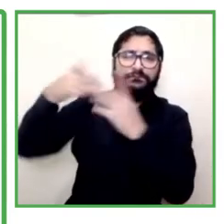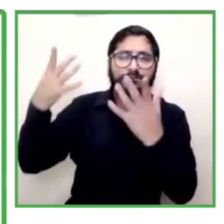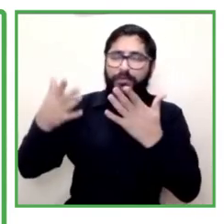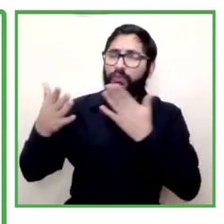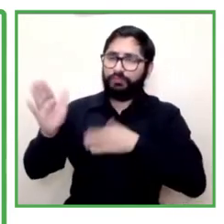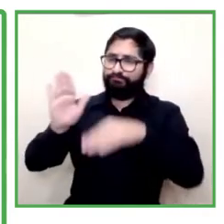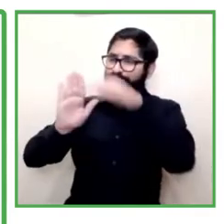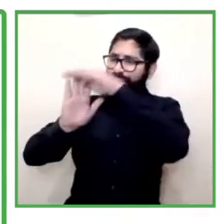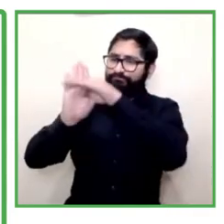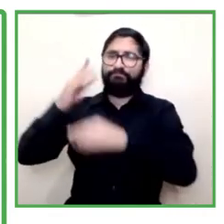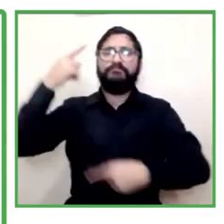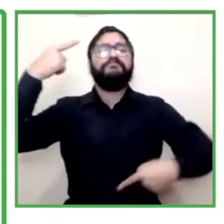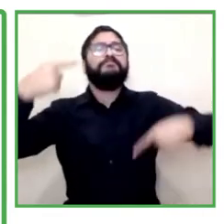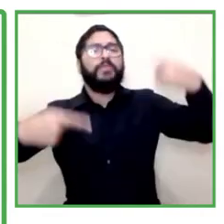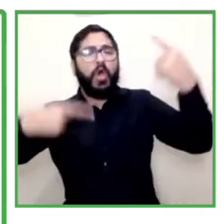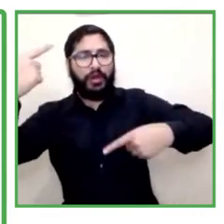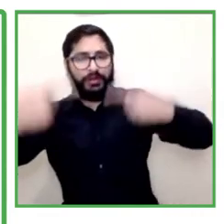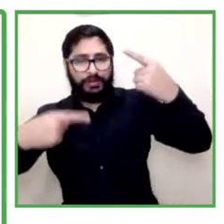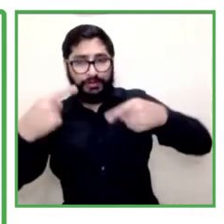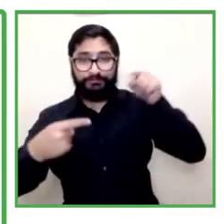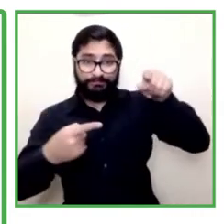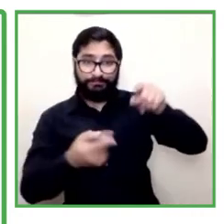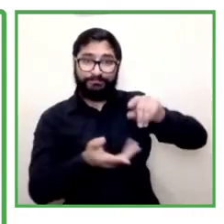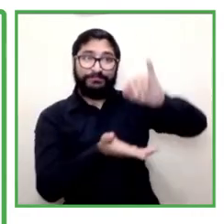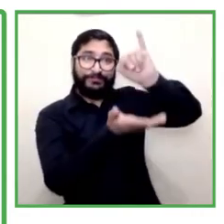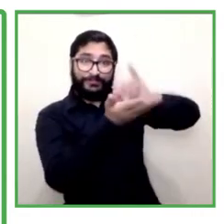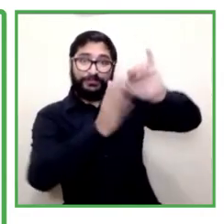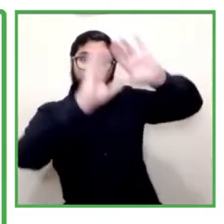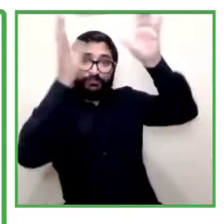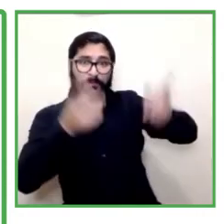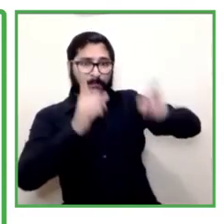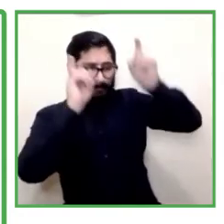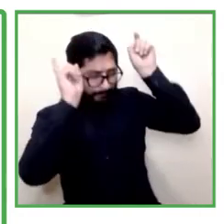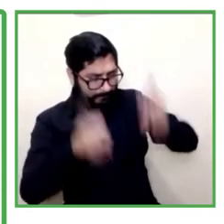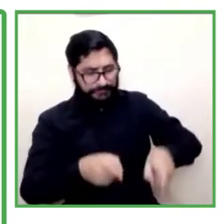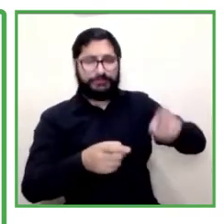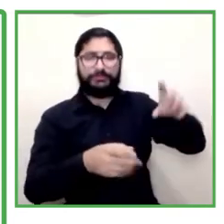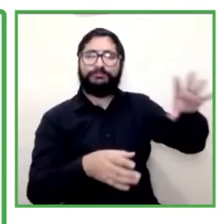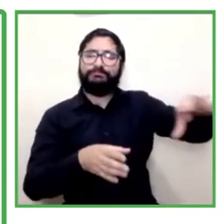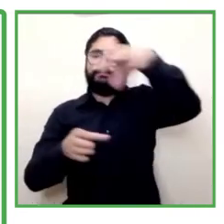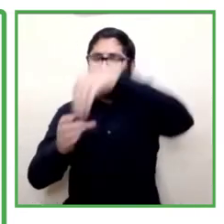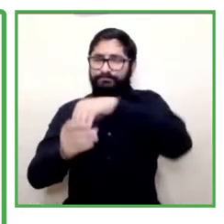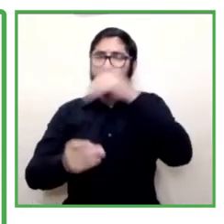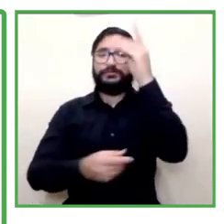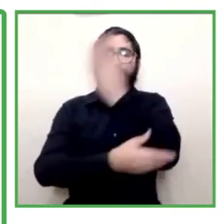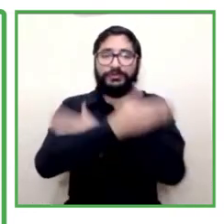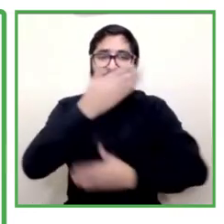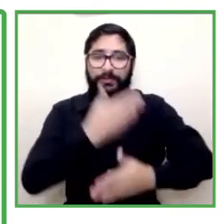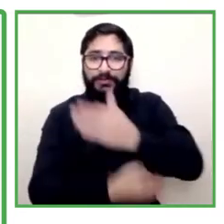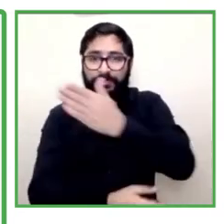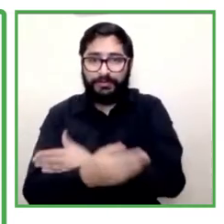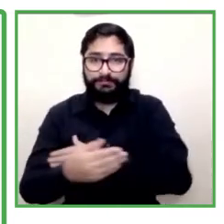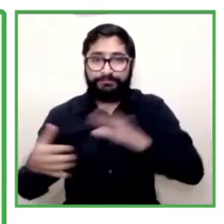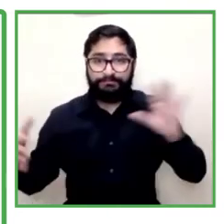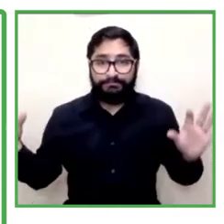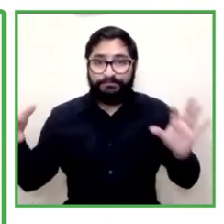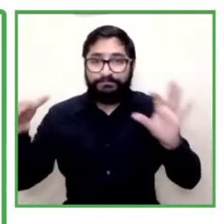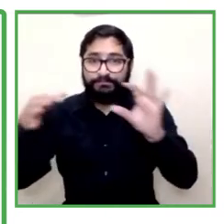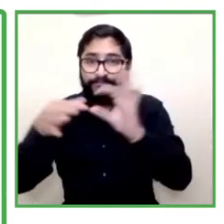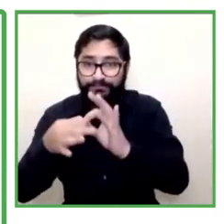well this entity has hired people with disabilities as